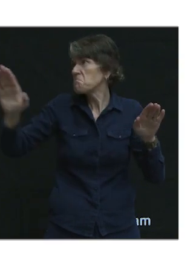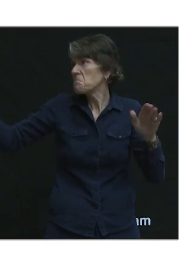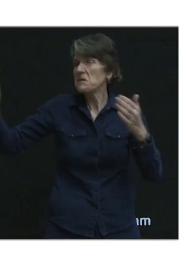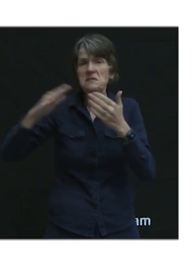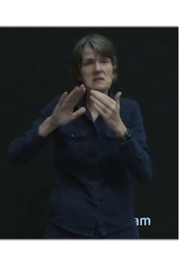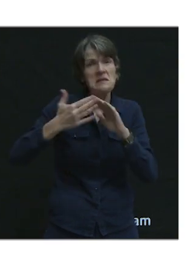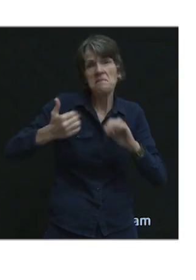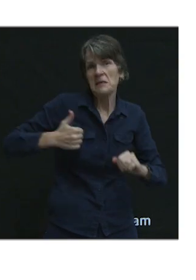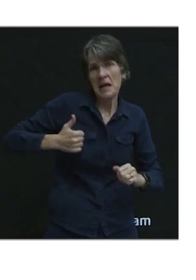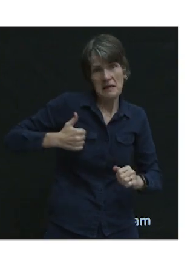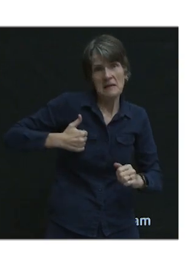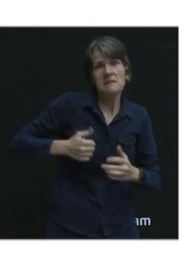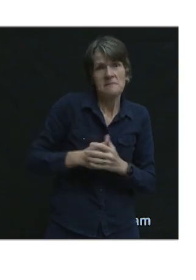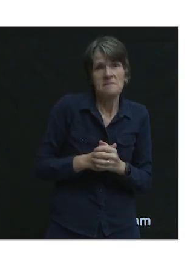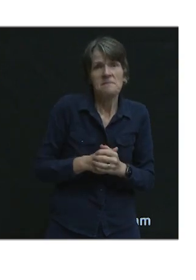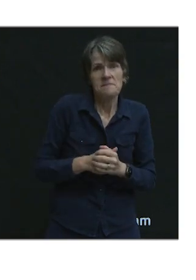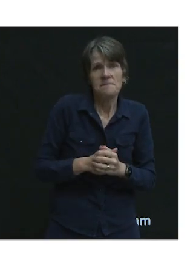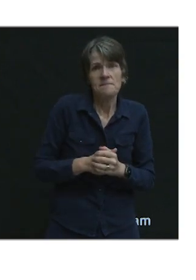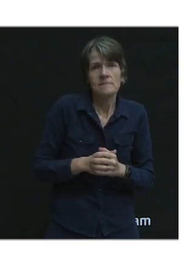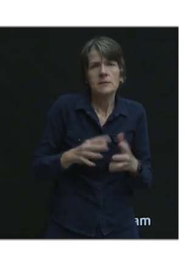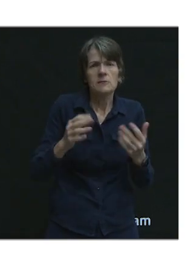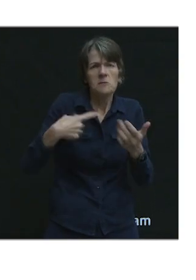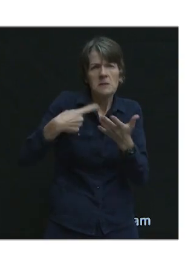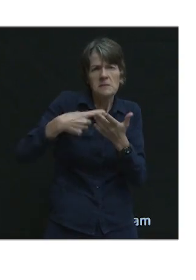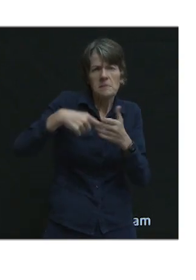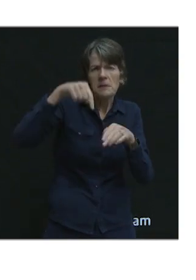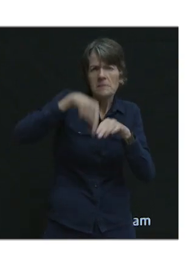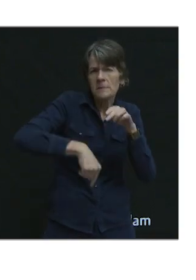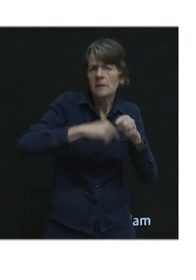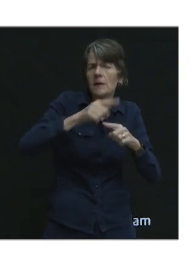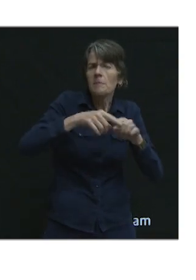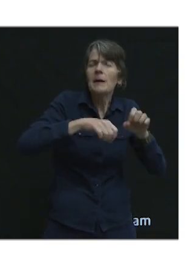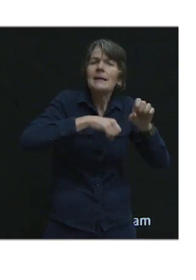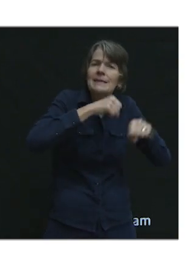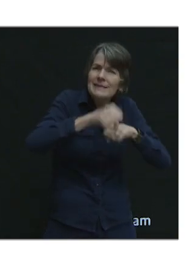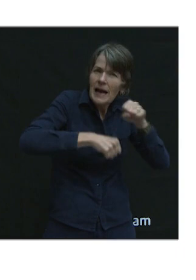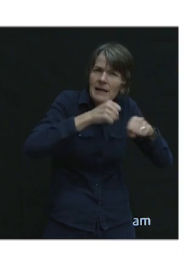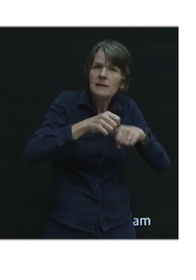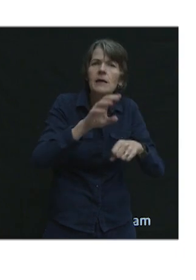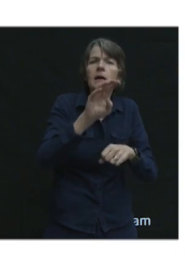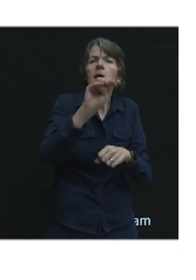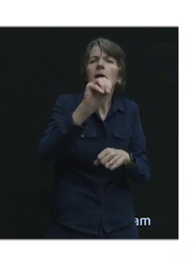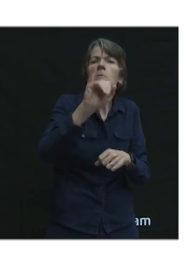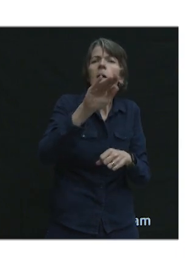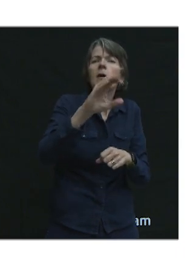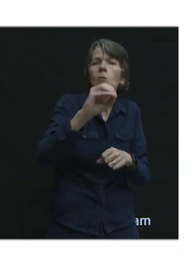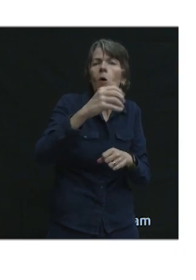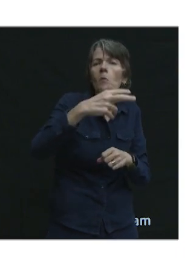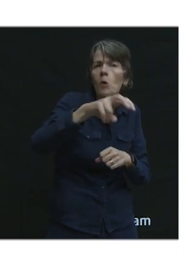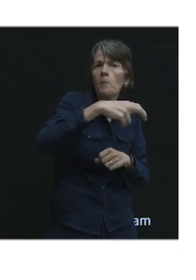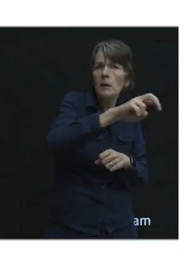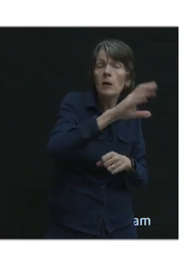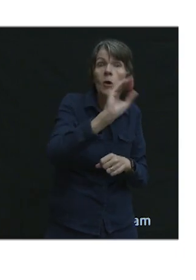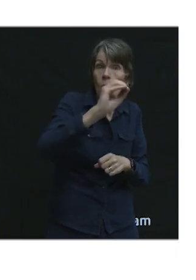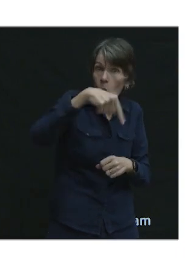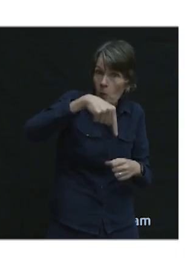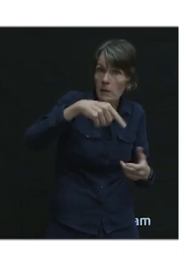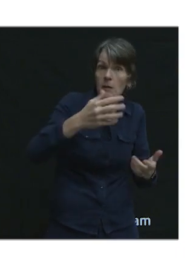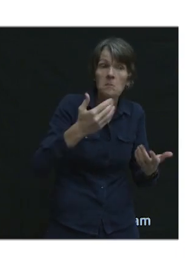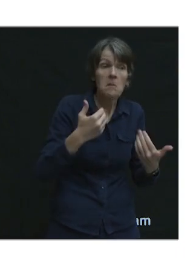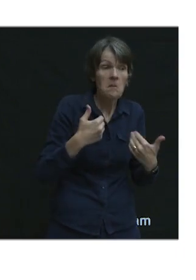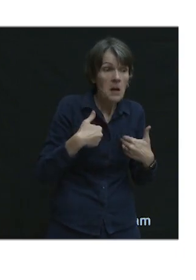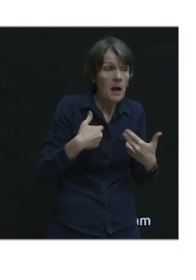And so I just want to dive into the cycling or micromobility a little bit. Coquitlam has, while it has